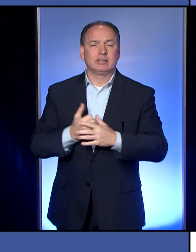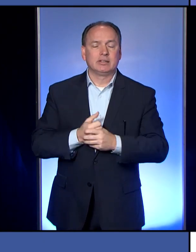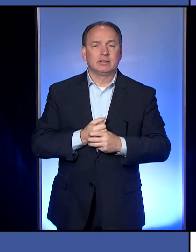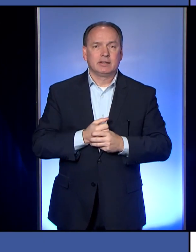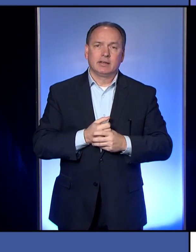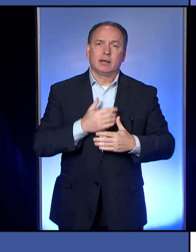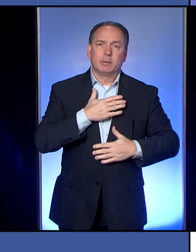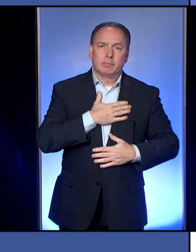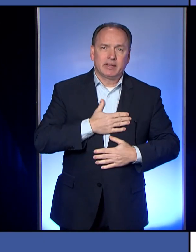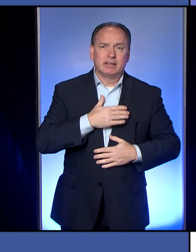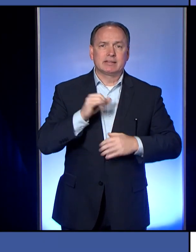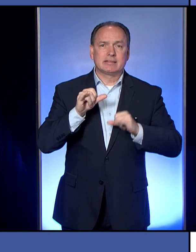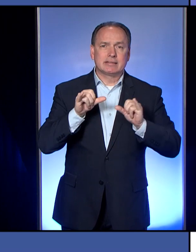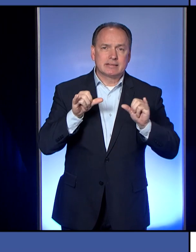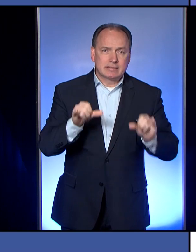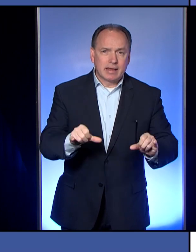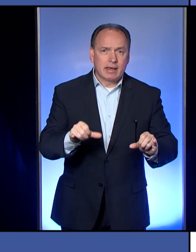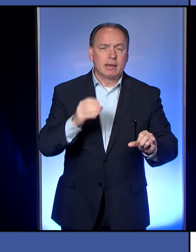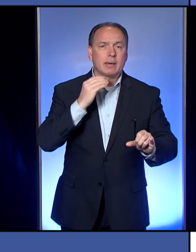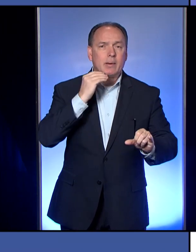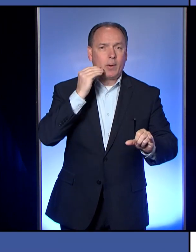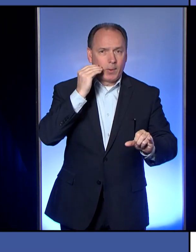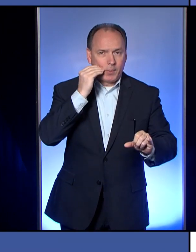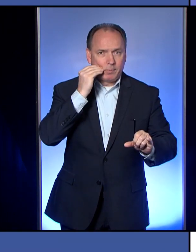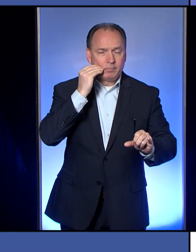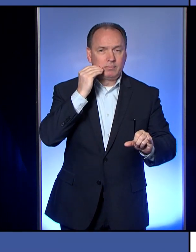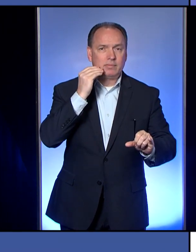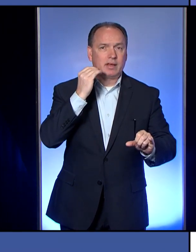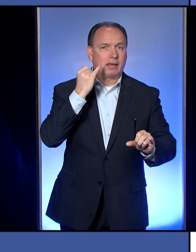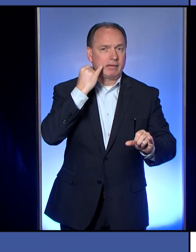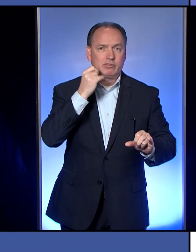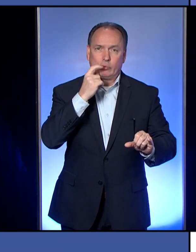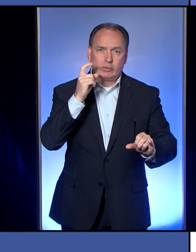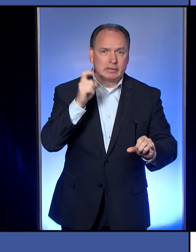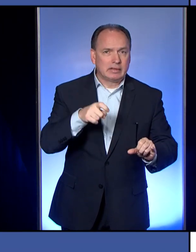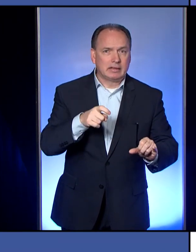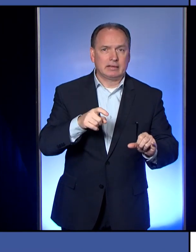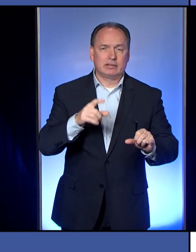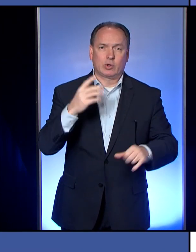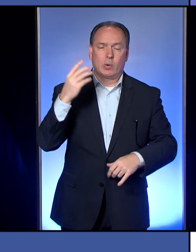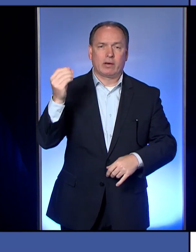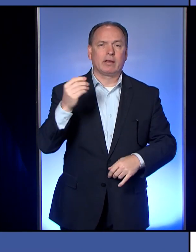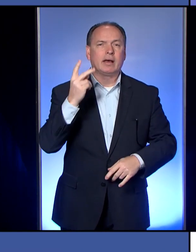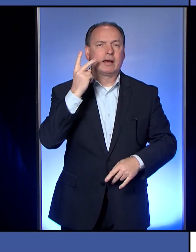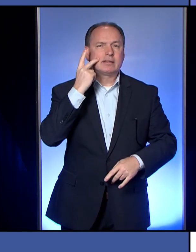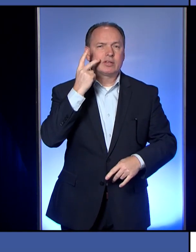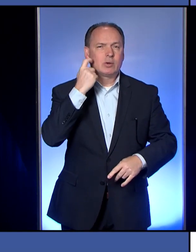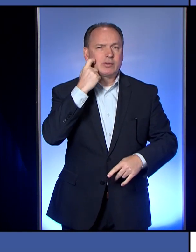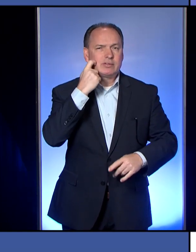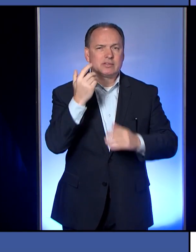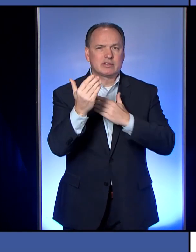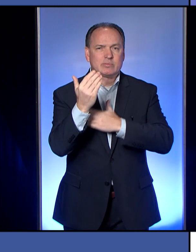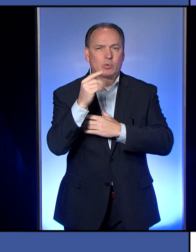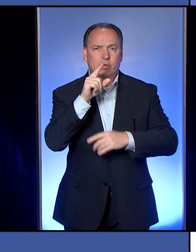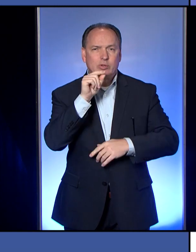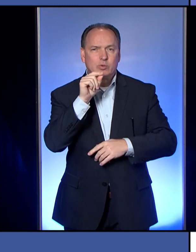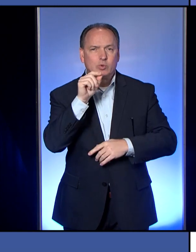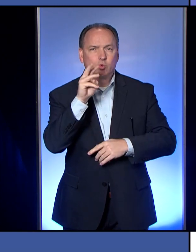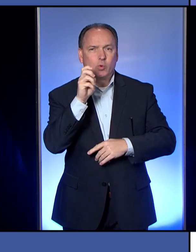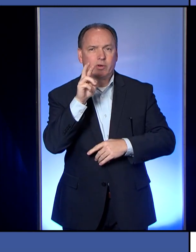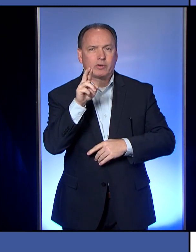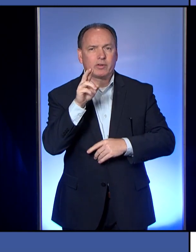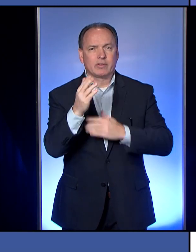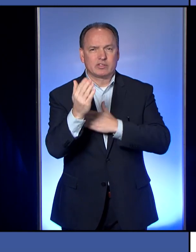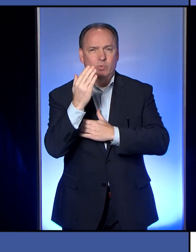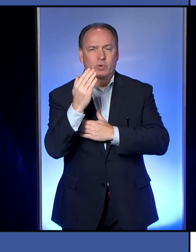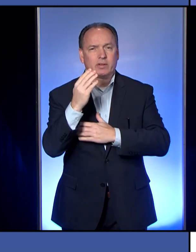Please stay at home unless you absolutely must go out. I saw a Twitter this morning from the Governor saying, don't